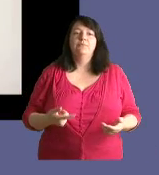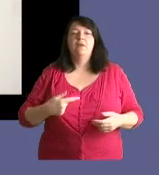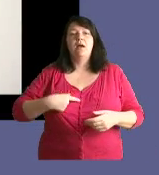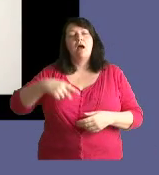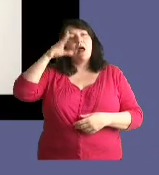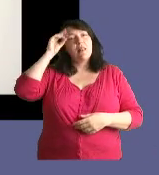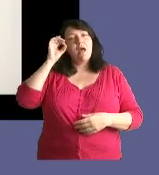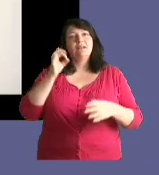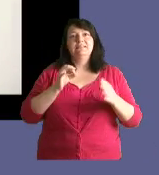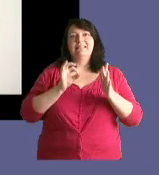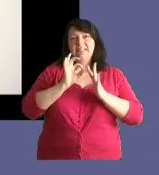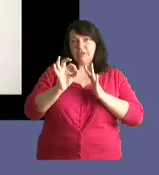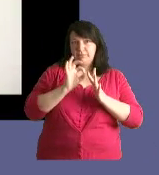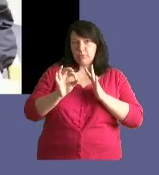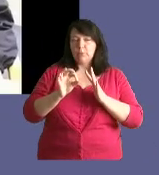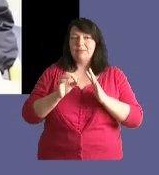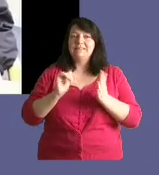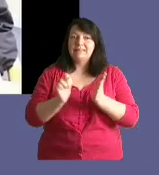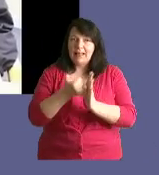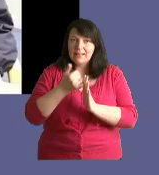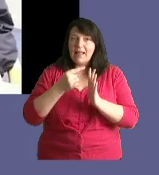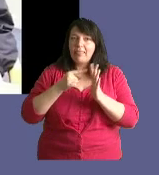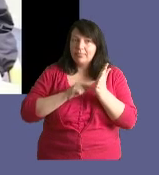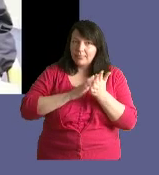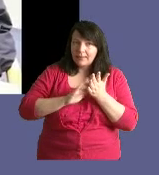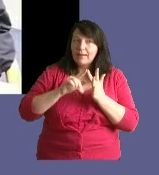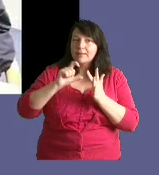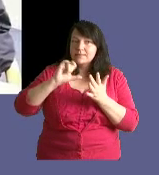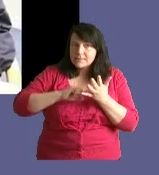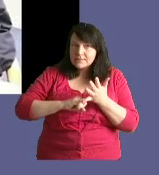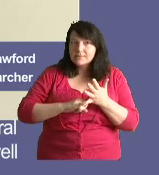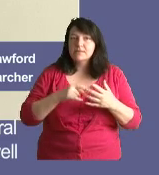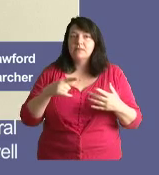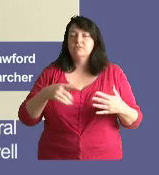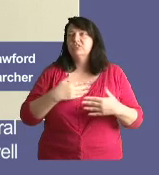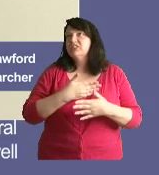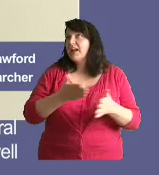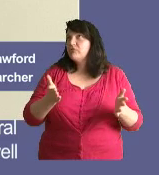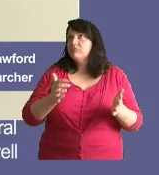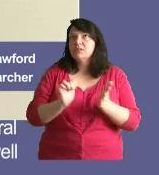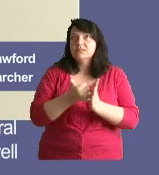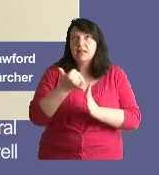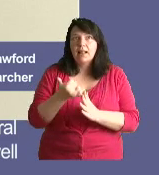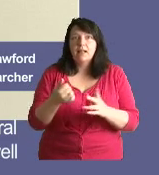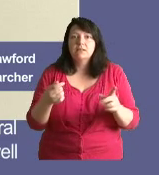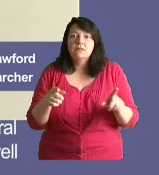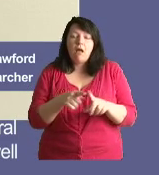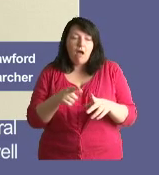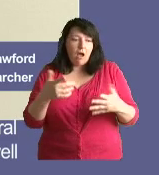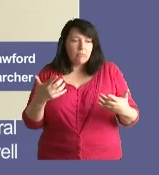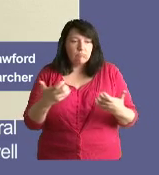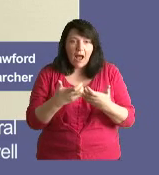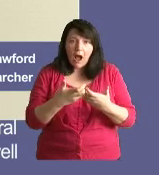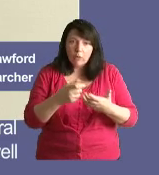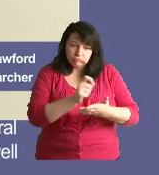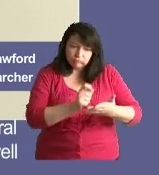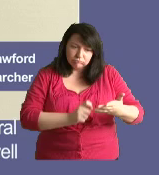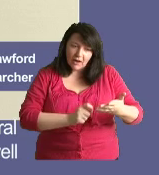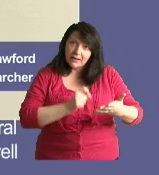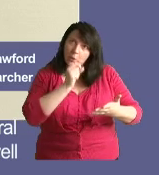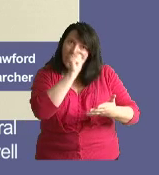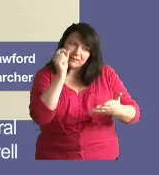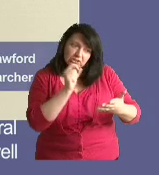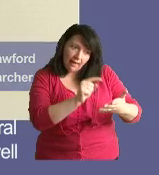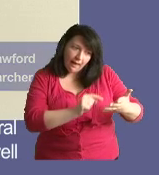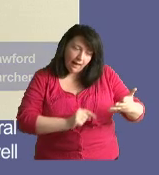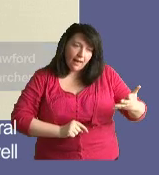everyone going. I learnt interviewing skills, ethics, just general skills, like how to write